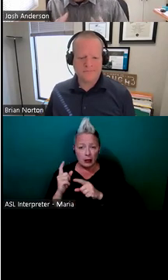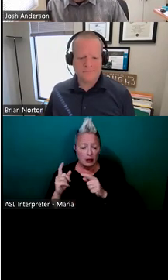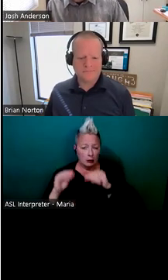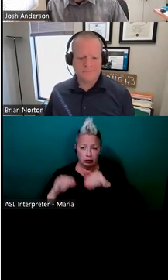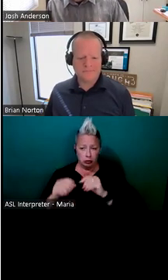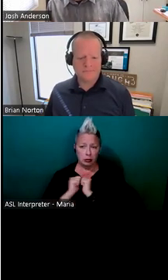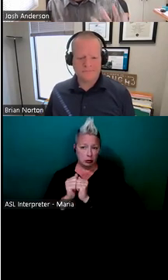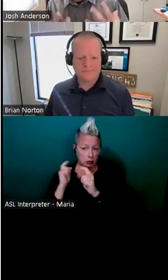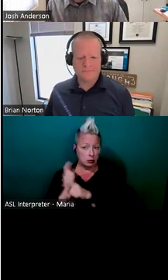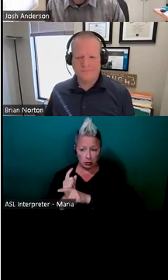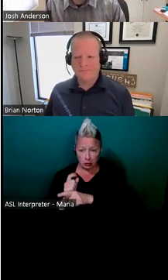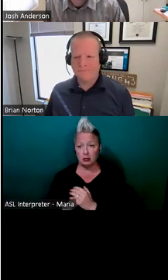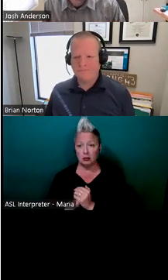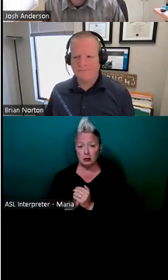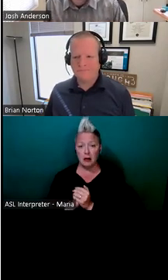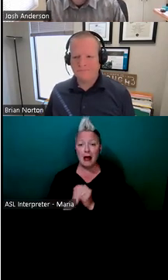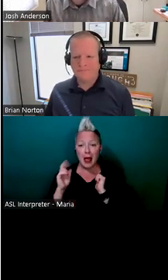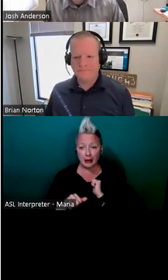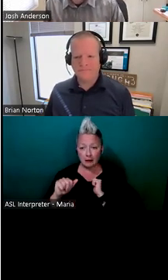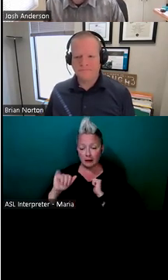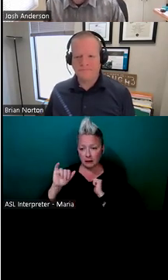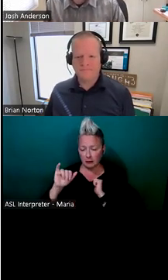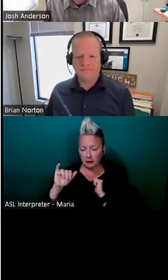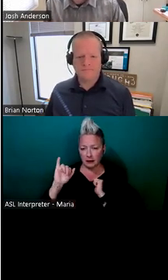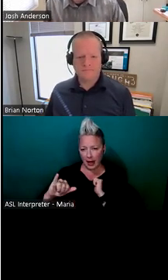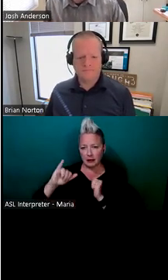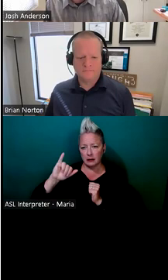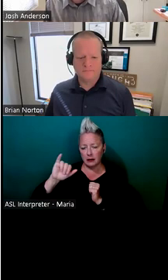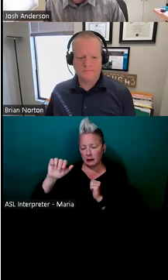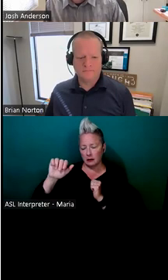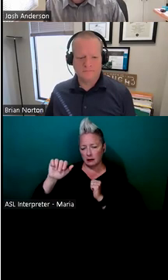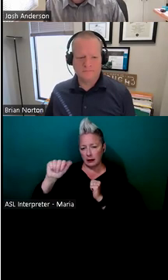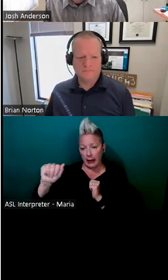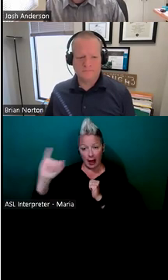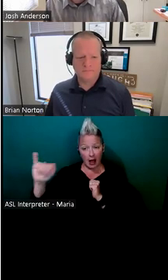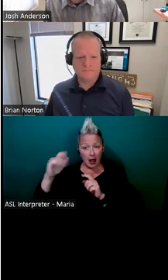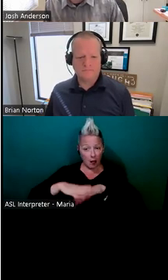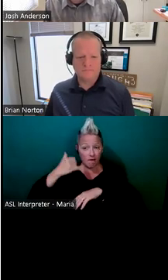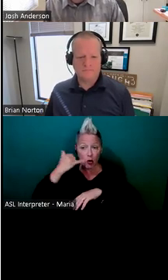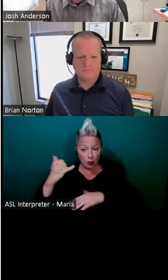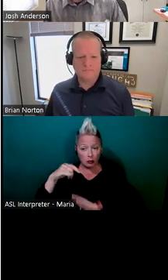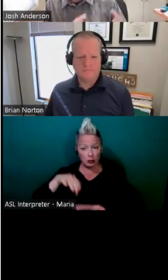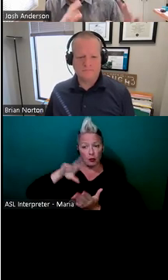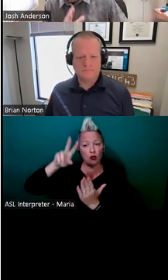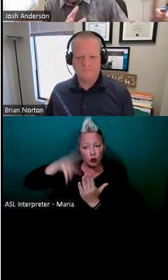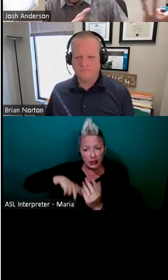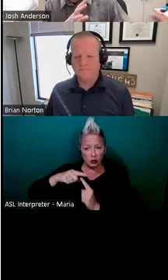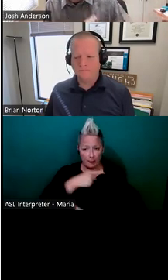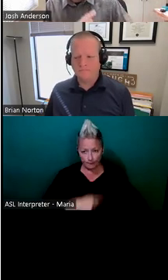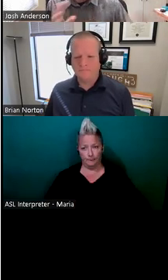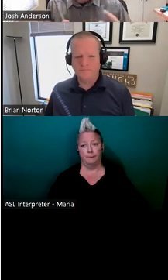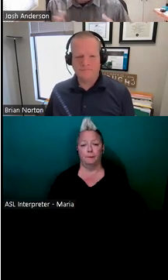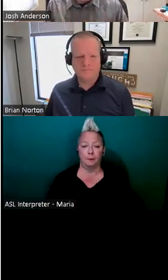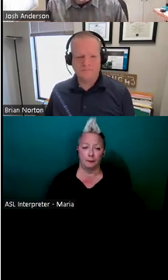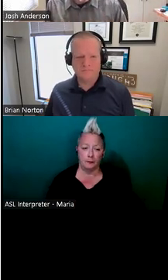could actually have voice feedback for that printed information. So, um, and even when it says complex,